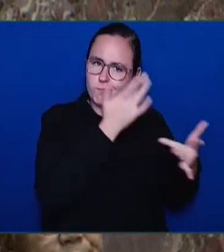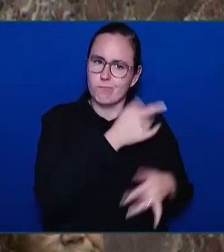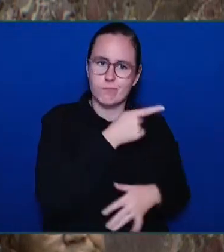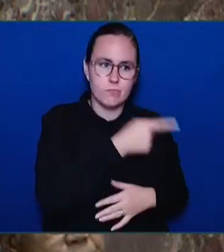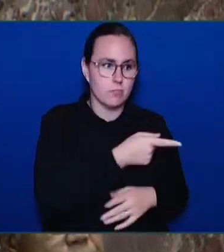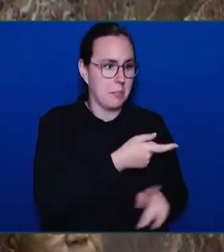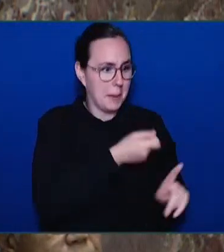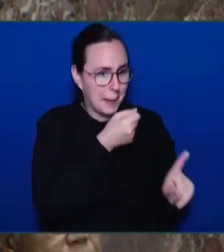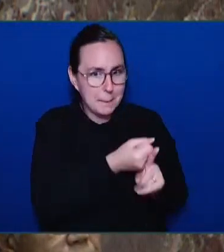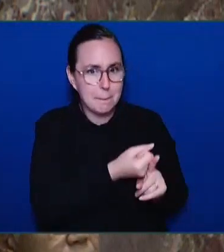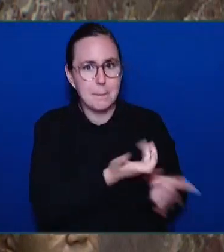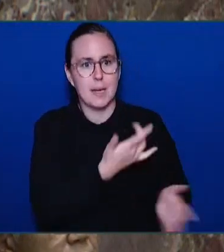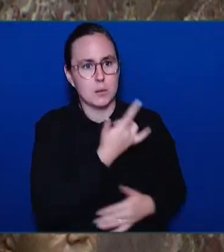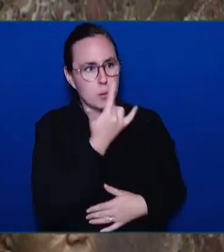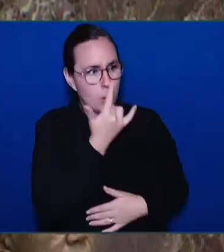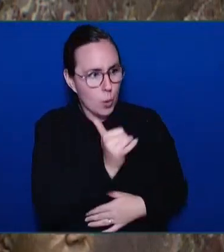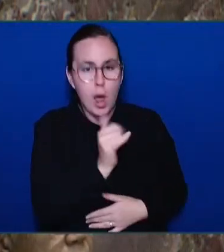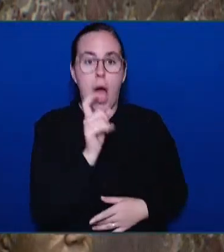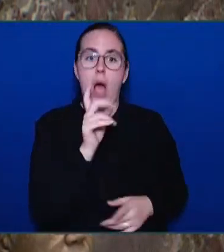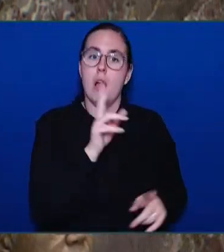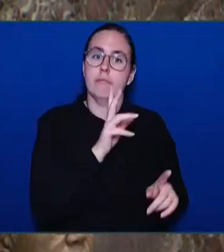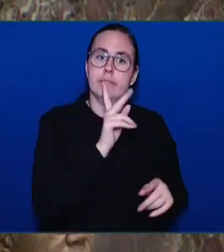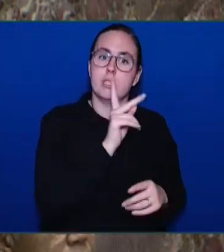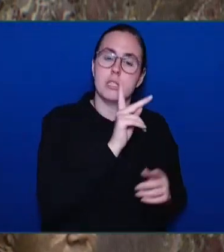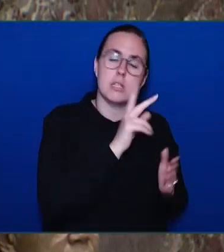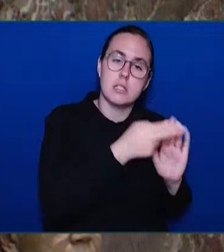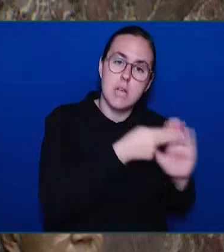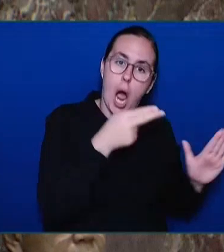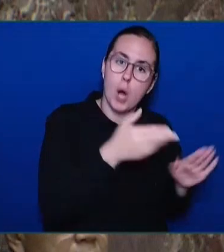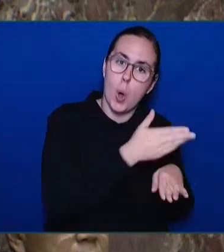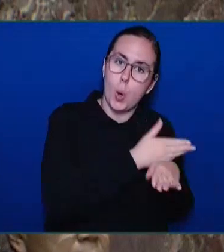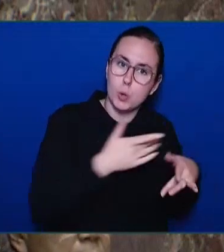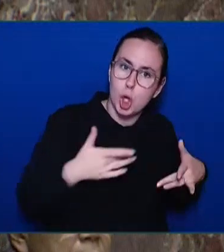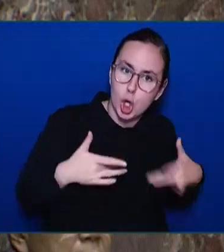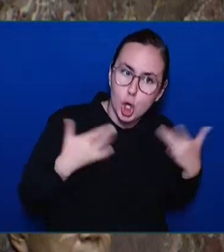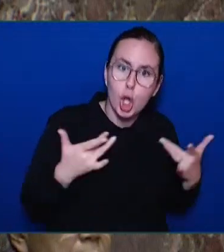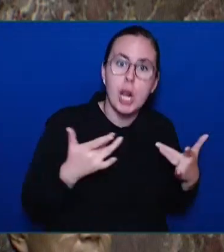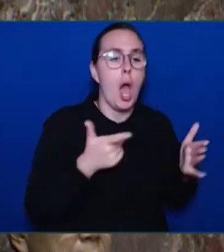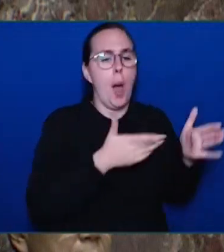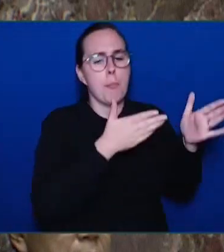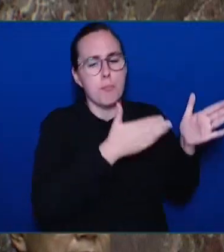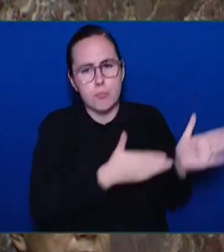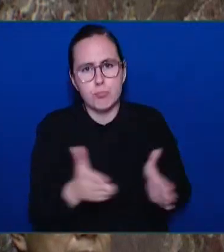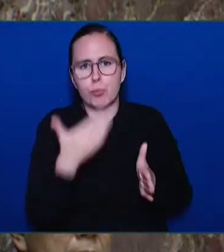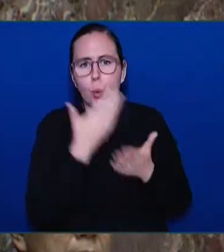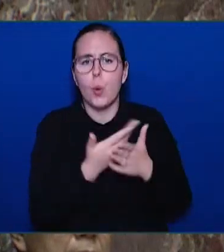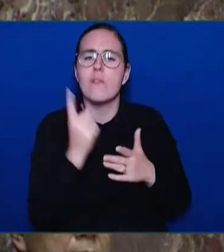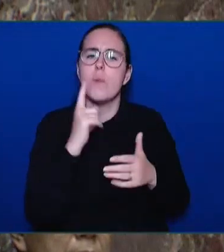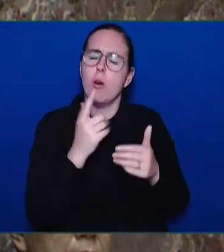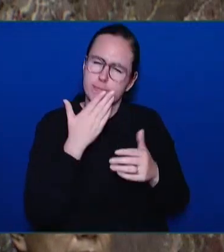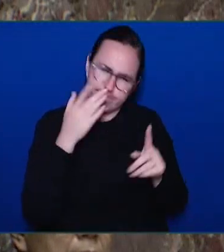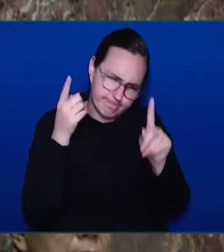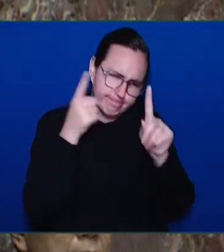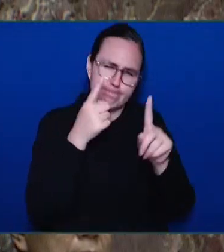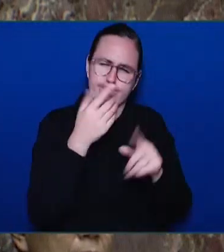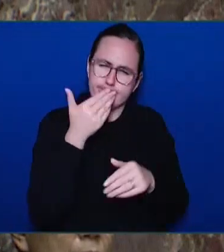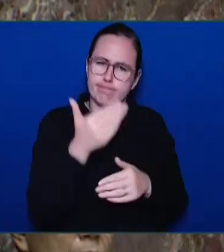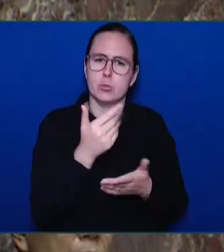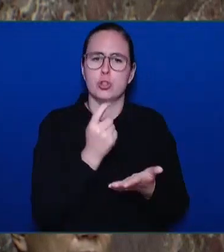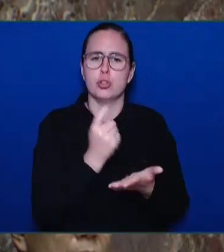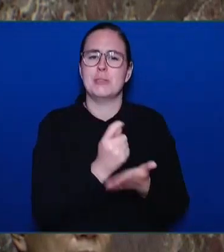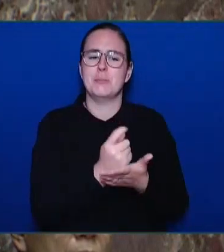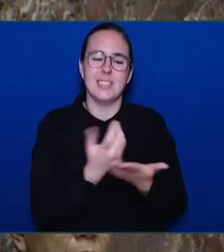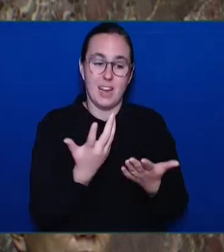We must also continue to work towards equitable access for care for people. Educating the public on